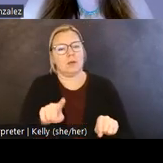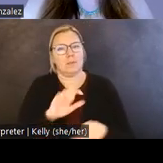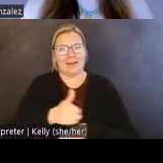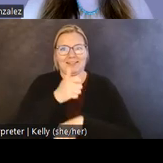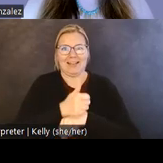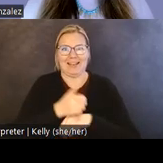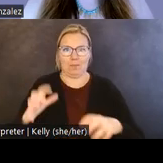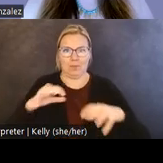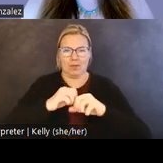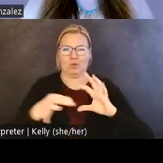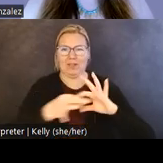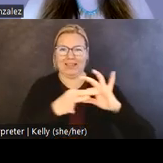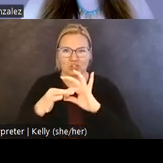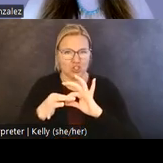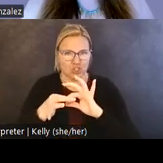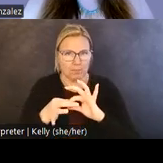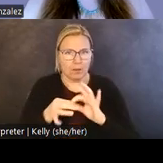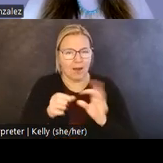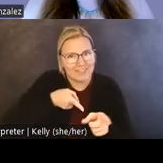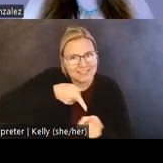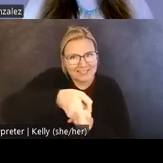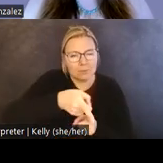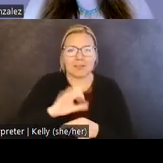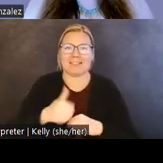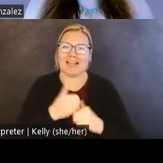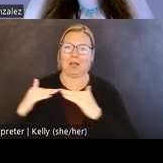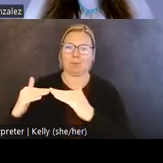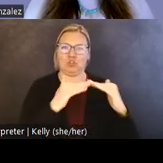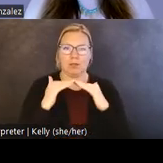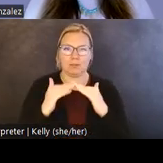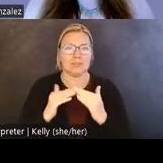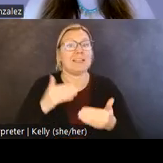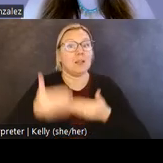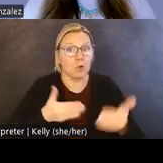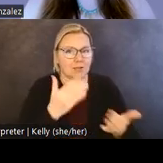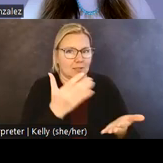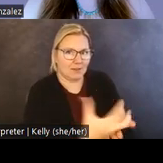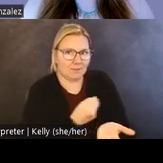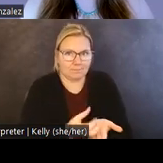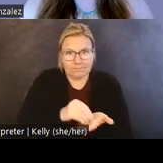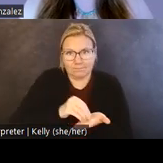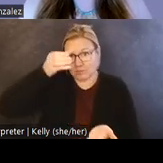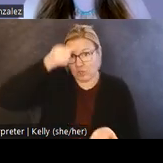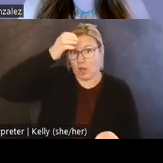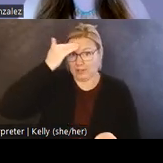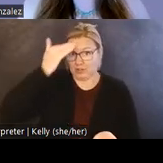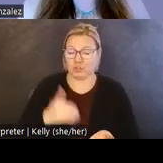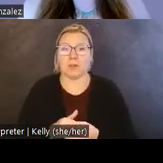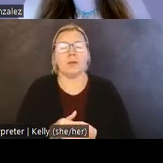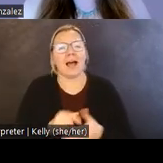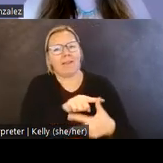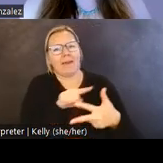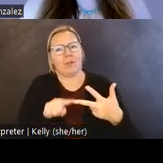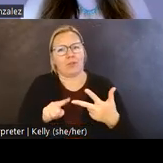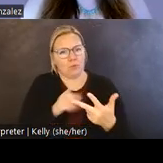of the discipline, by creating justice in the process of knowledge production. To make this case, I'll examine three key